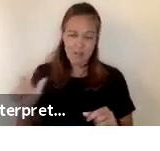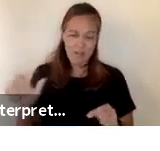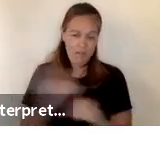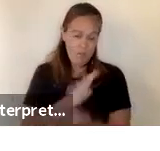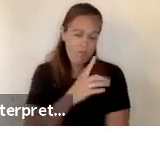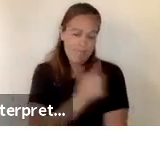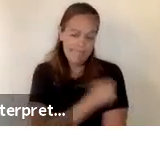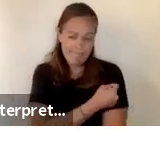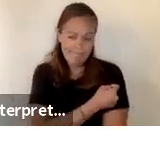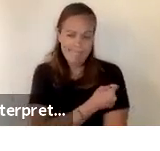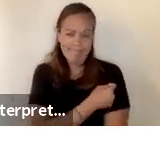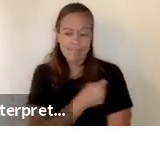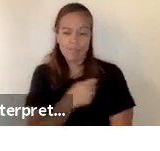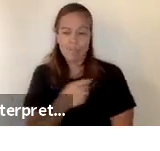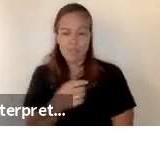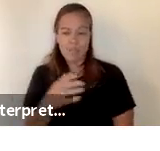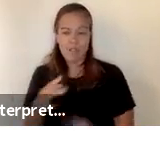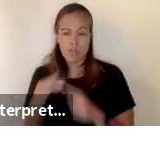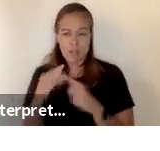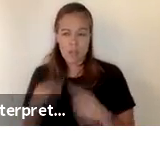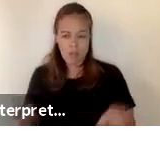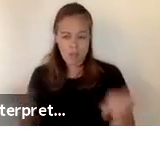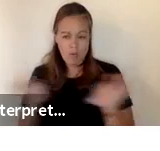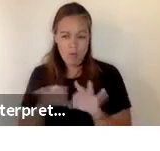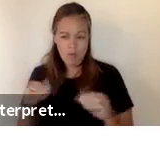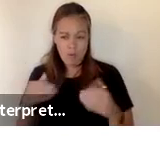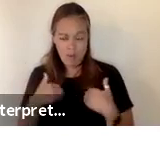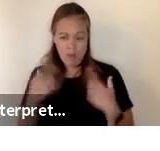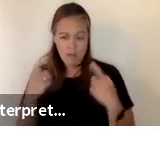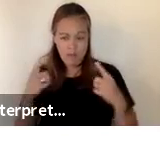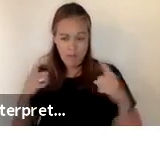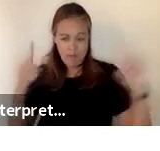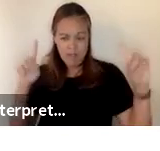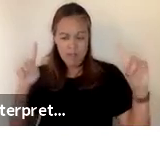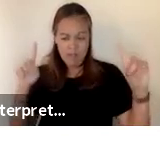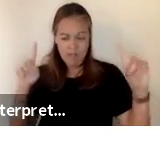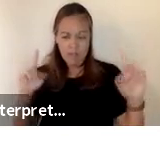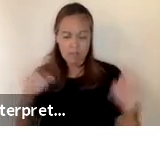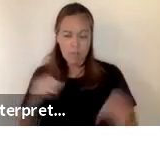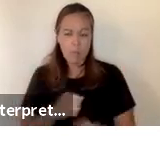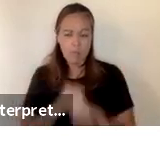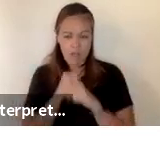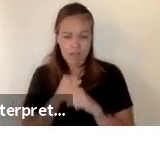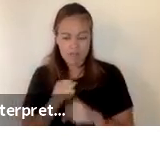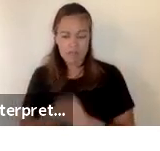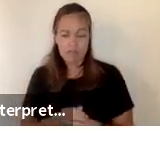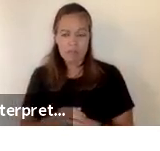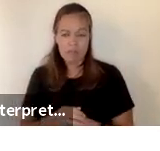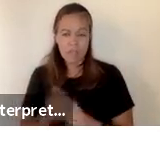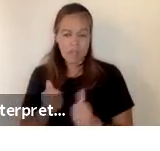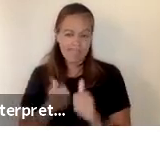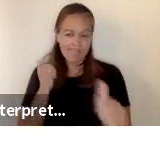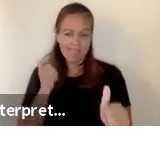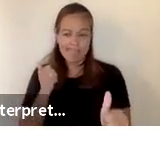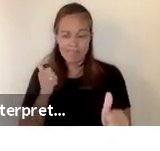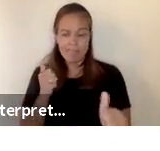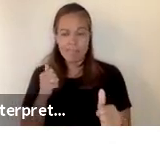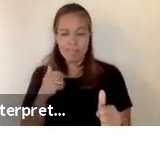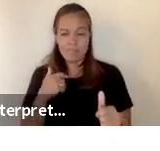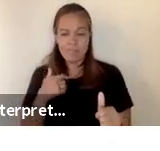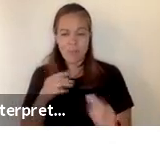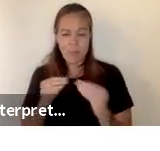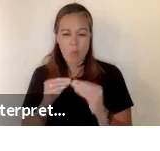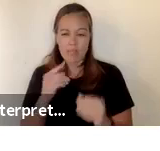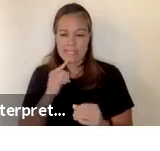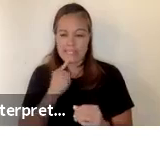vaccinated is especially important to have effective protection and avoid the serious more